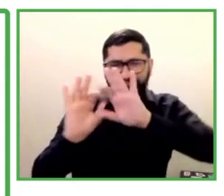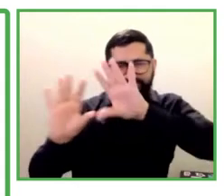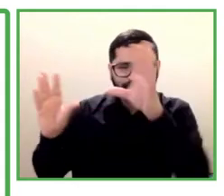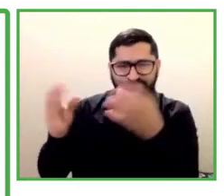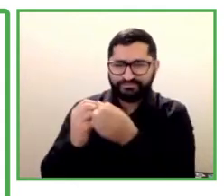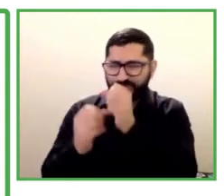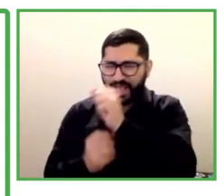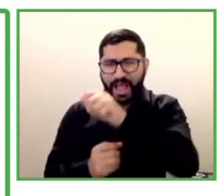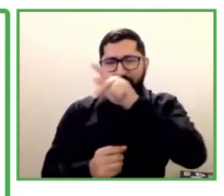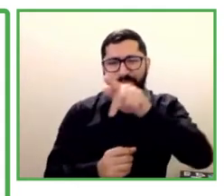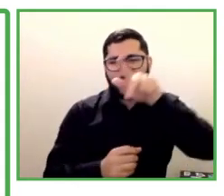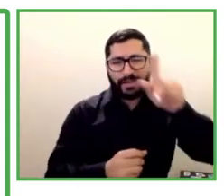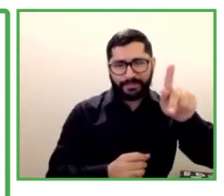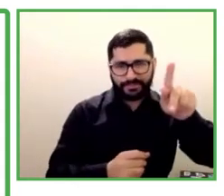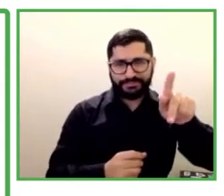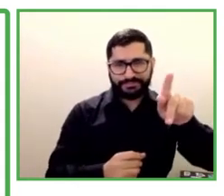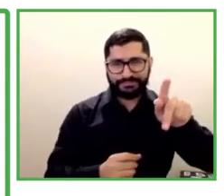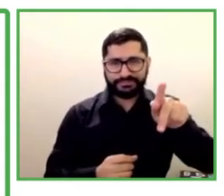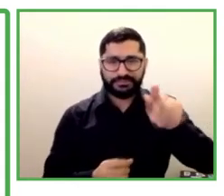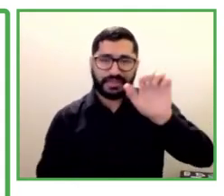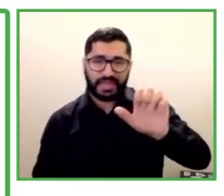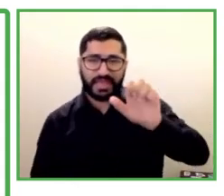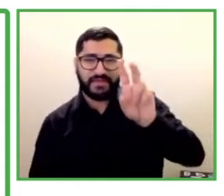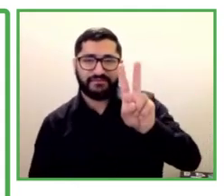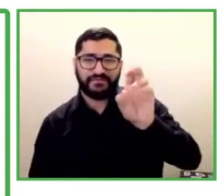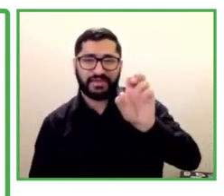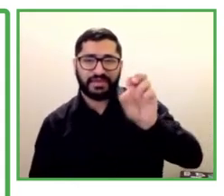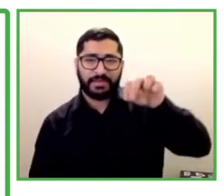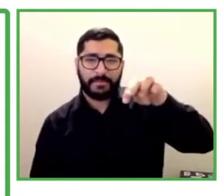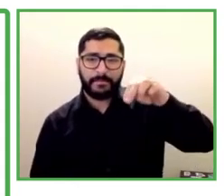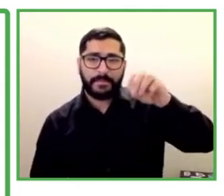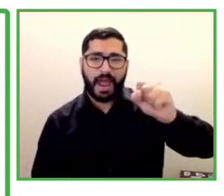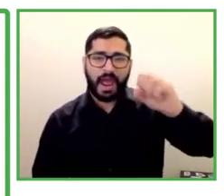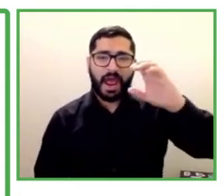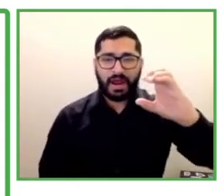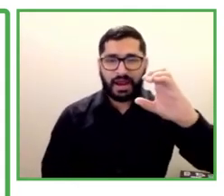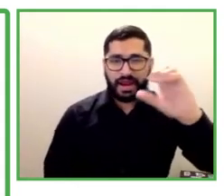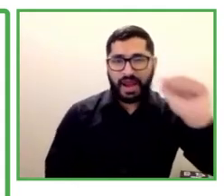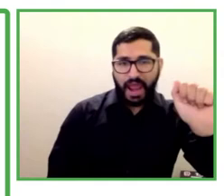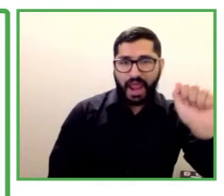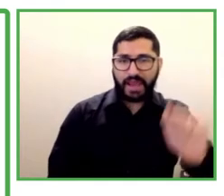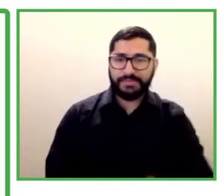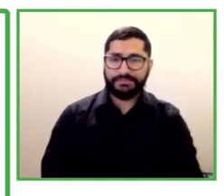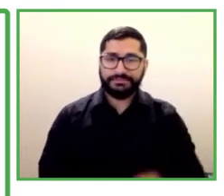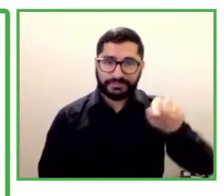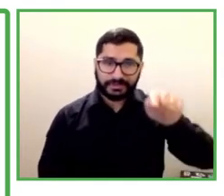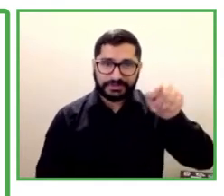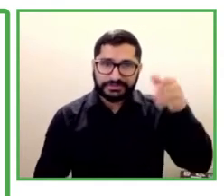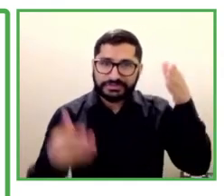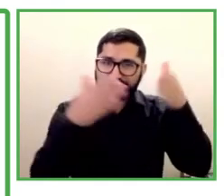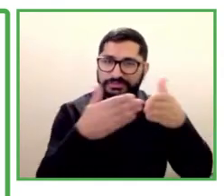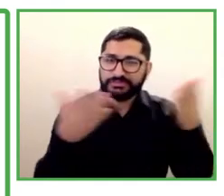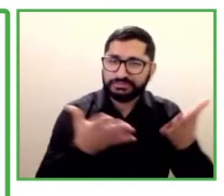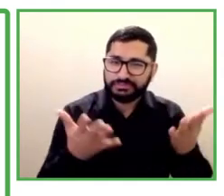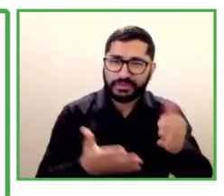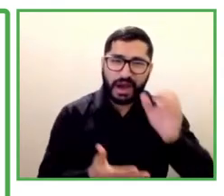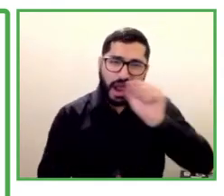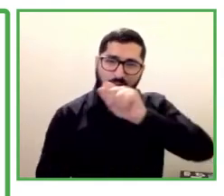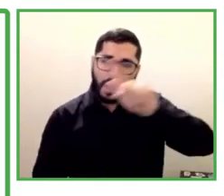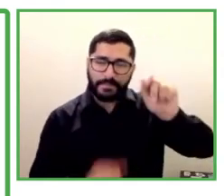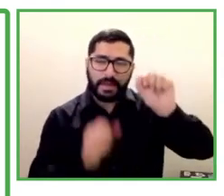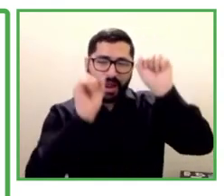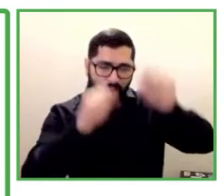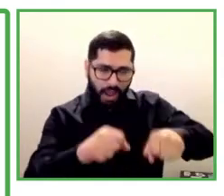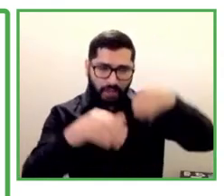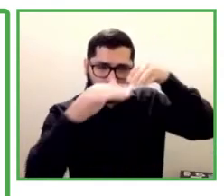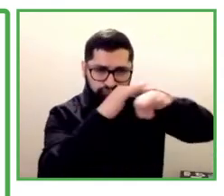2019 and quickly garnered over 15,000 users and more than 350 cultural producers, mostly